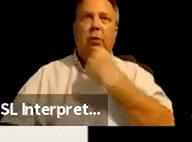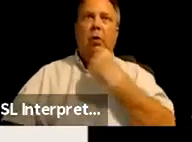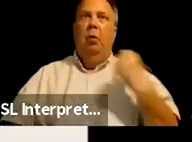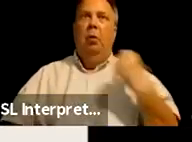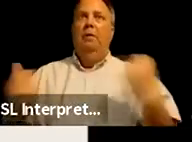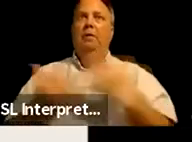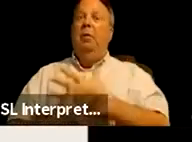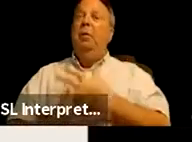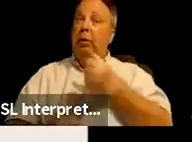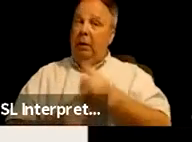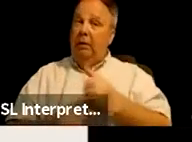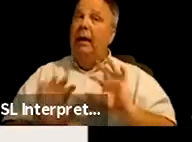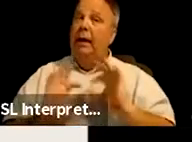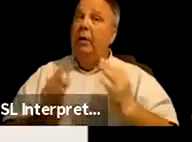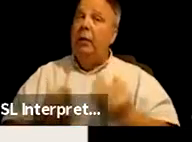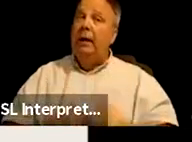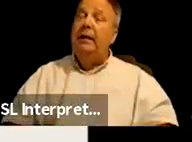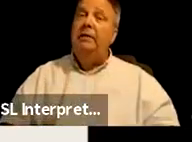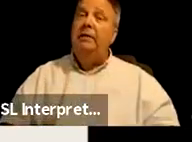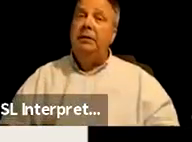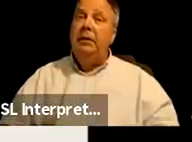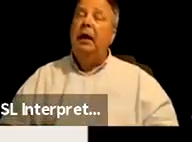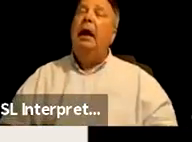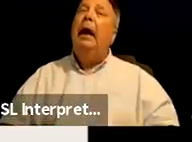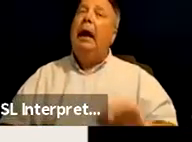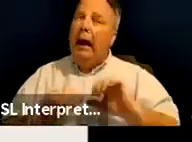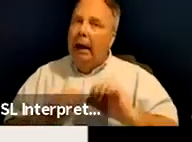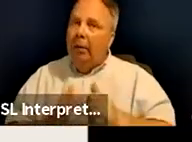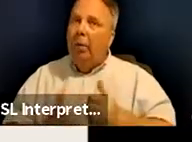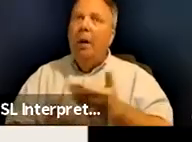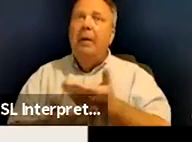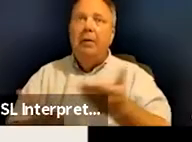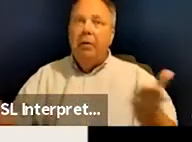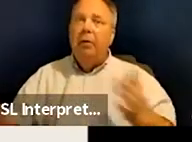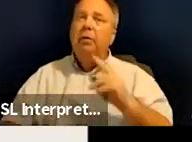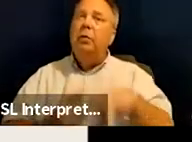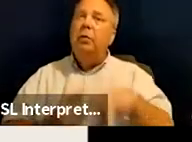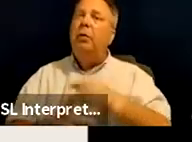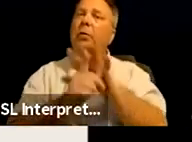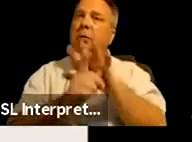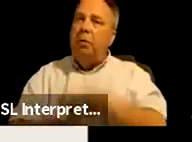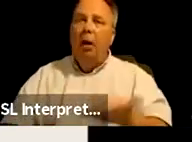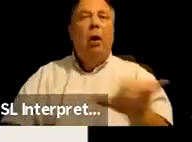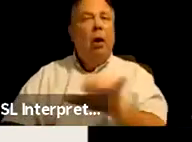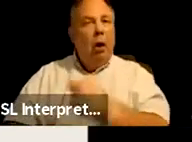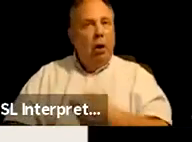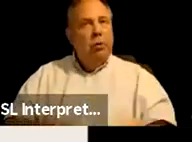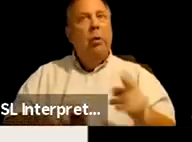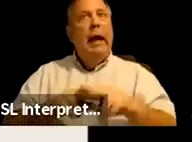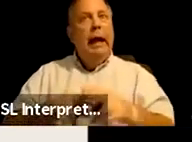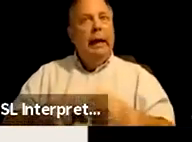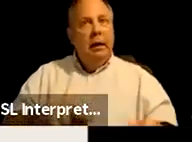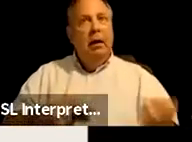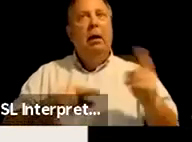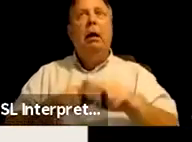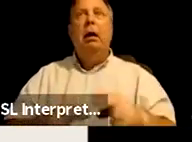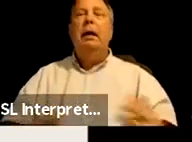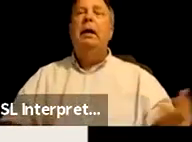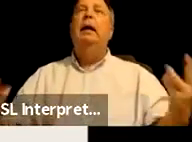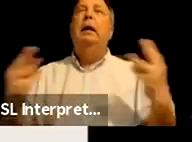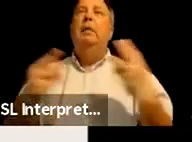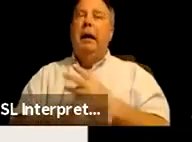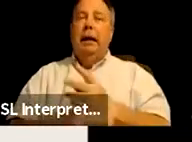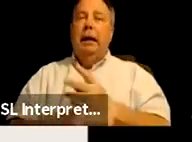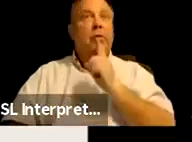relatives, um, and the ways that, that those forms of oppression are also adding on and compounding the